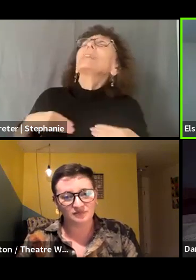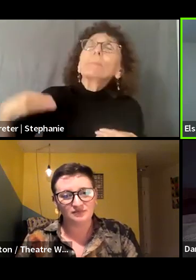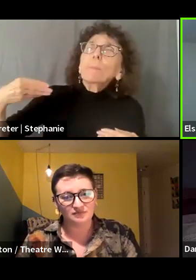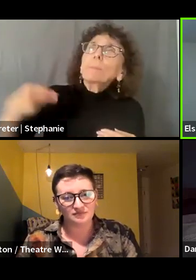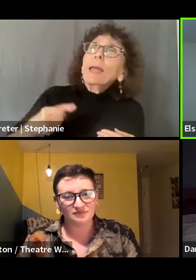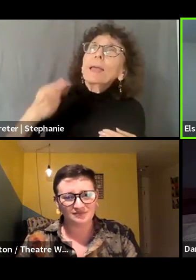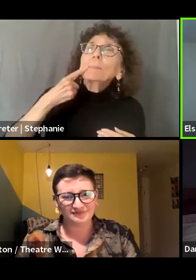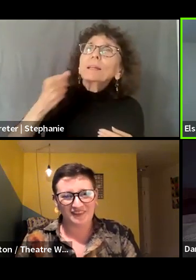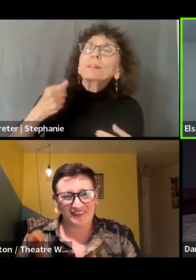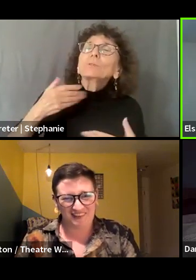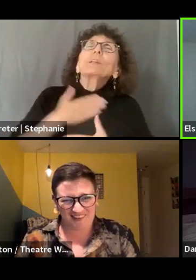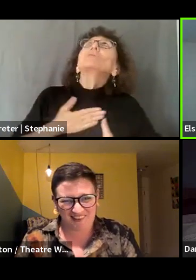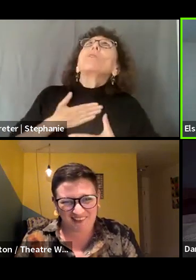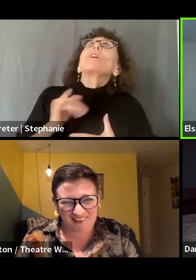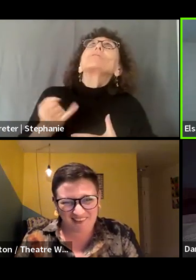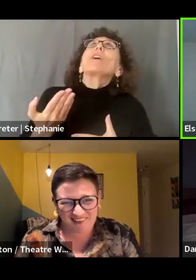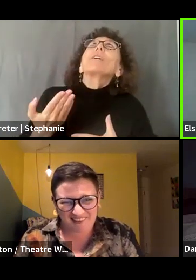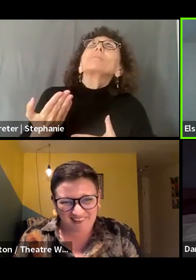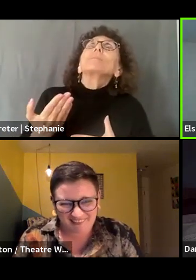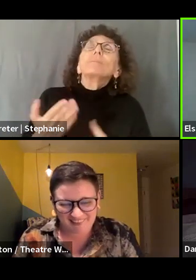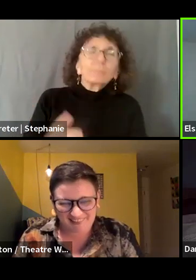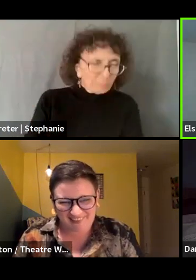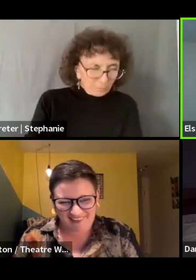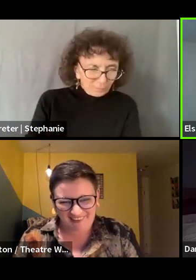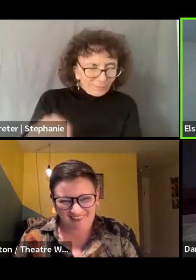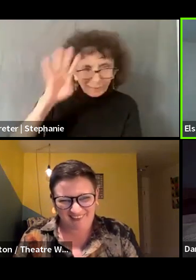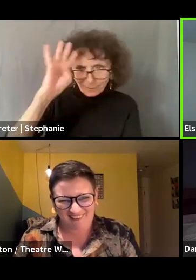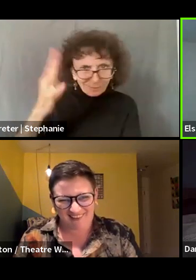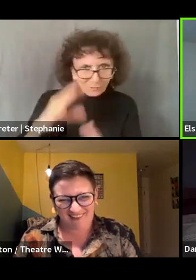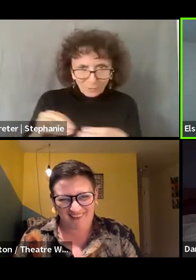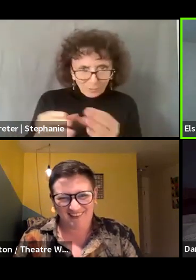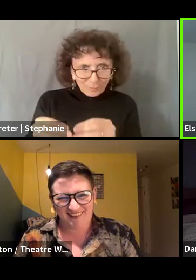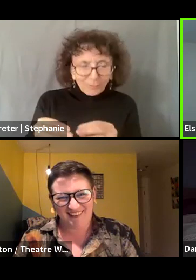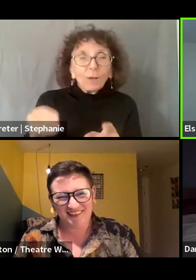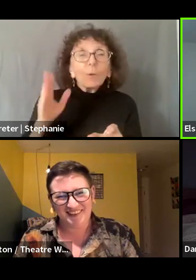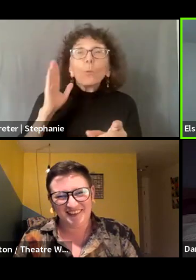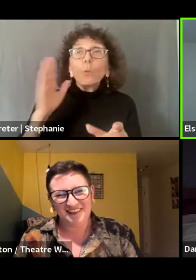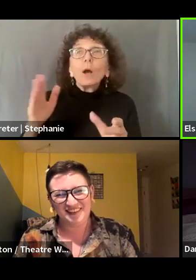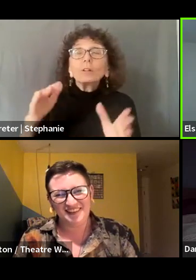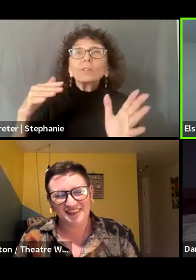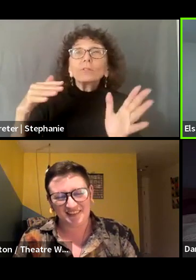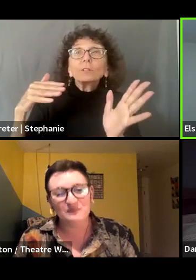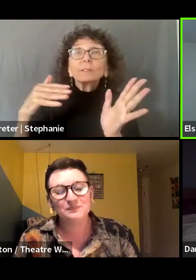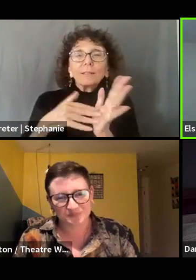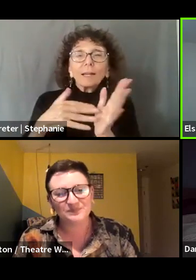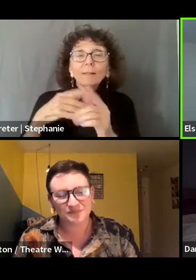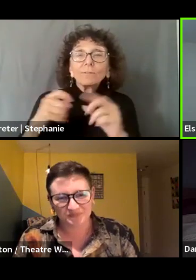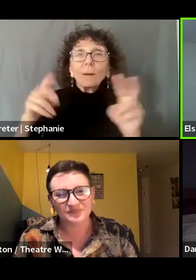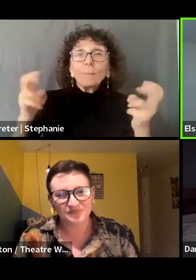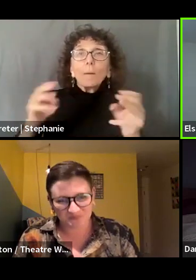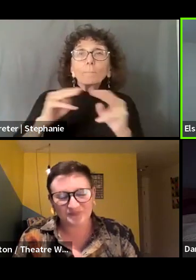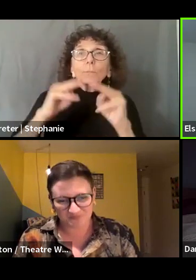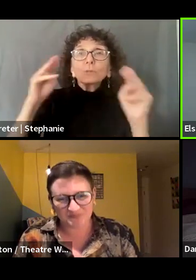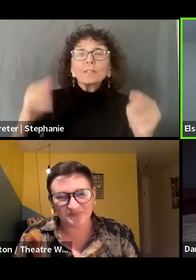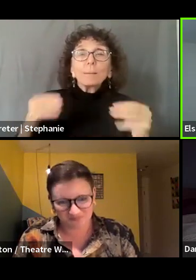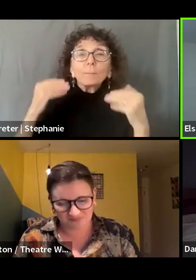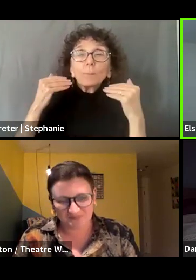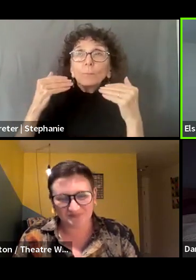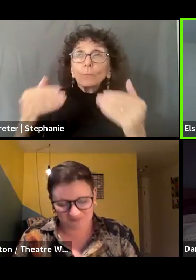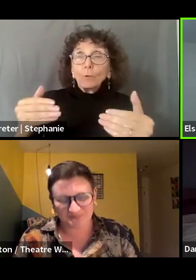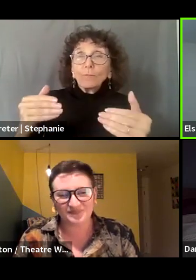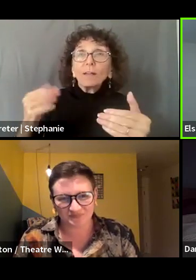satisfaction. Like that's also a story. There was a really great study out of museums moving forward, you know, museum sector